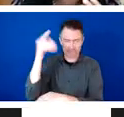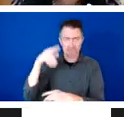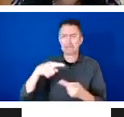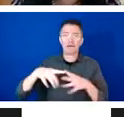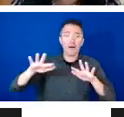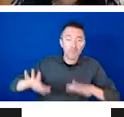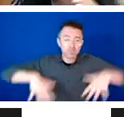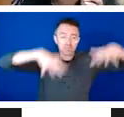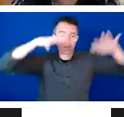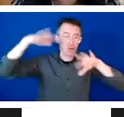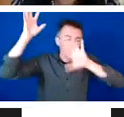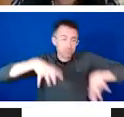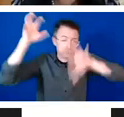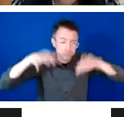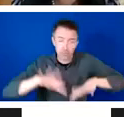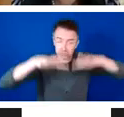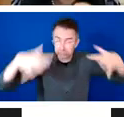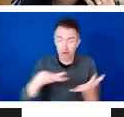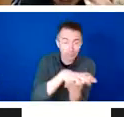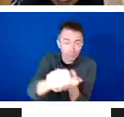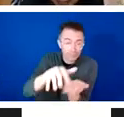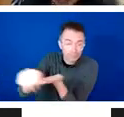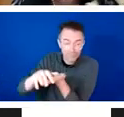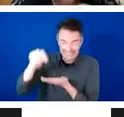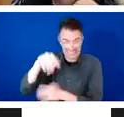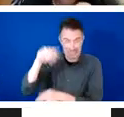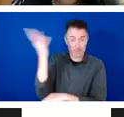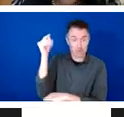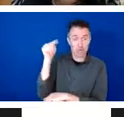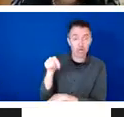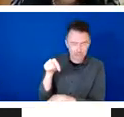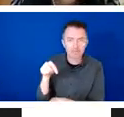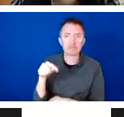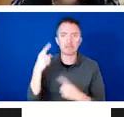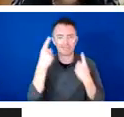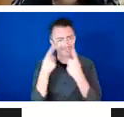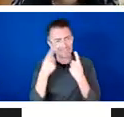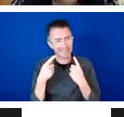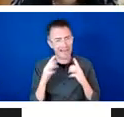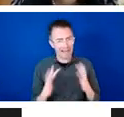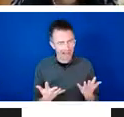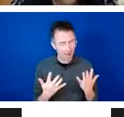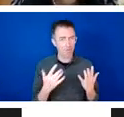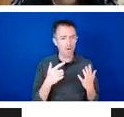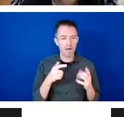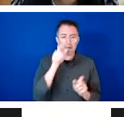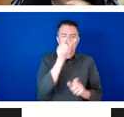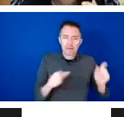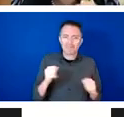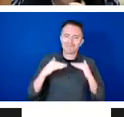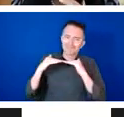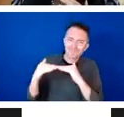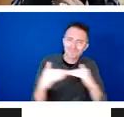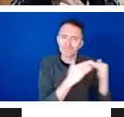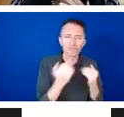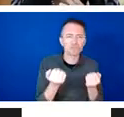and climate justice and how that's not possible without considering gender justice and gender equality and that indeed true gender